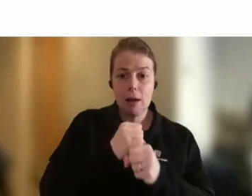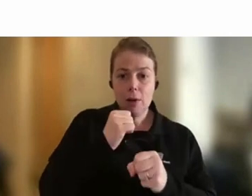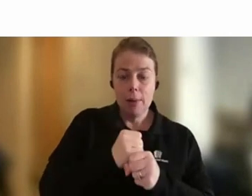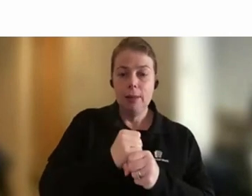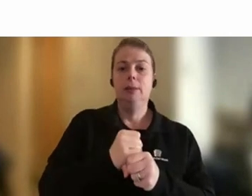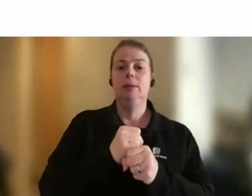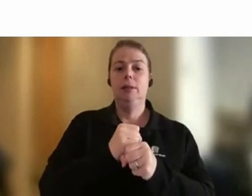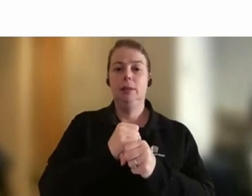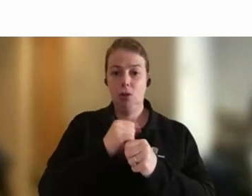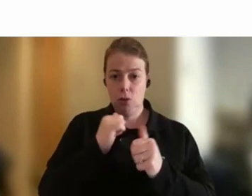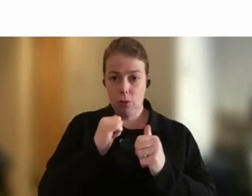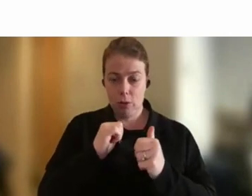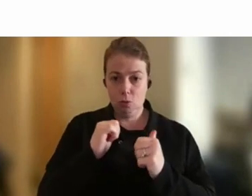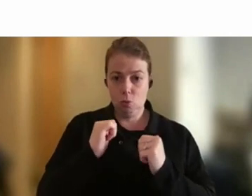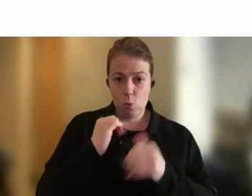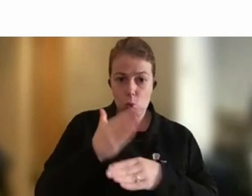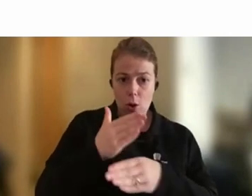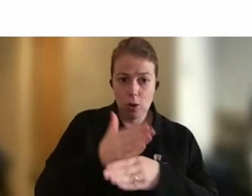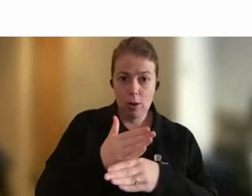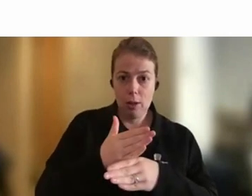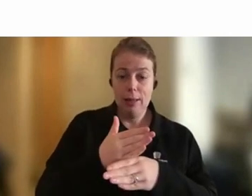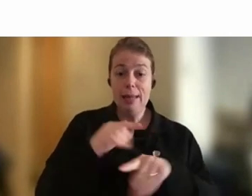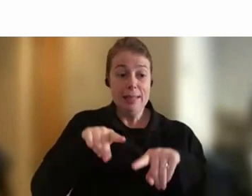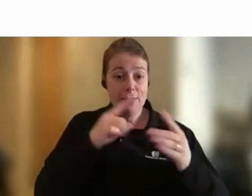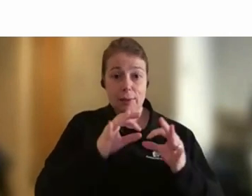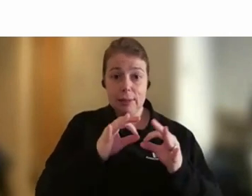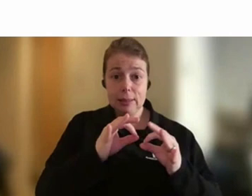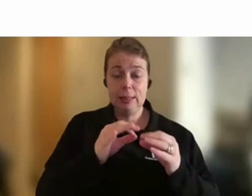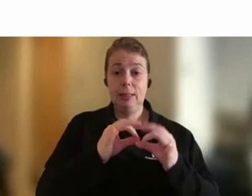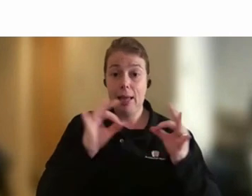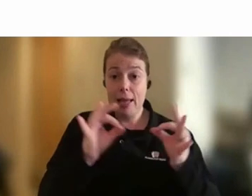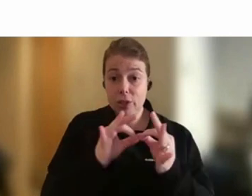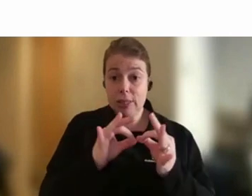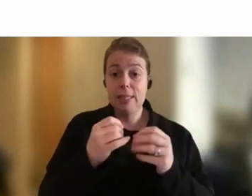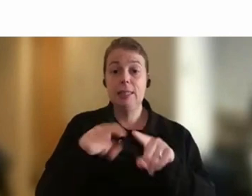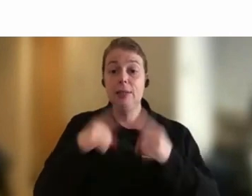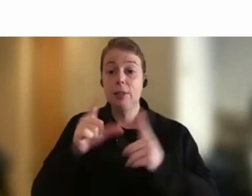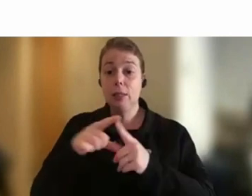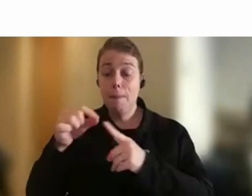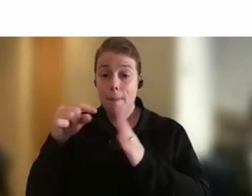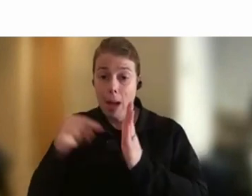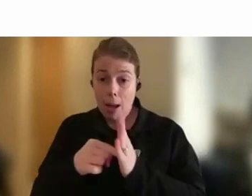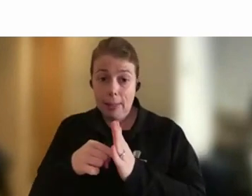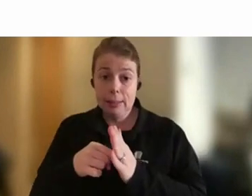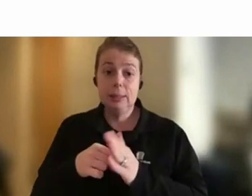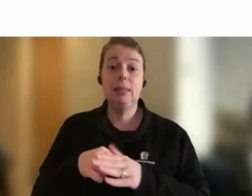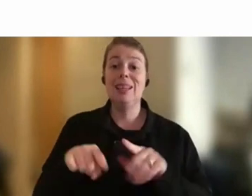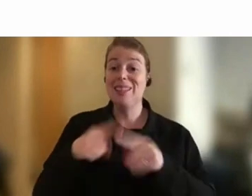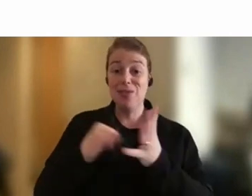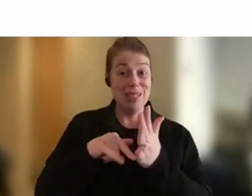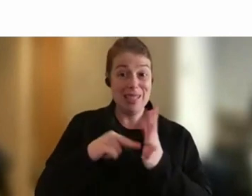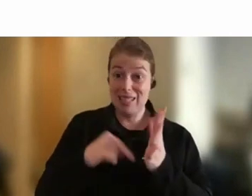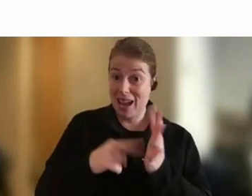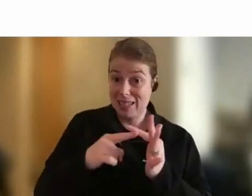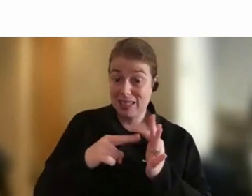getting a sense of how unique every state and territory is and how they work quite differently. And everyone is always what I love about both state